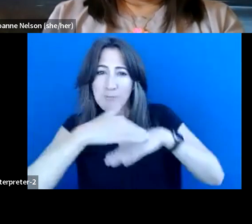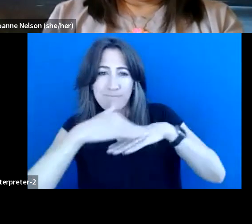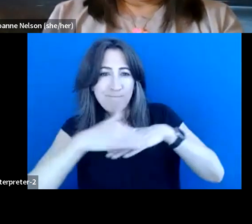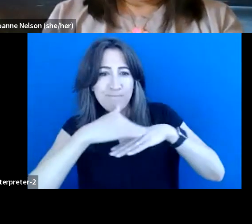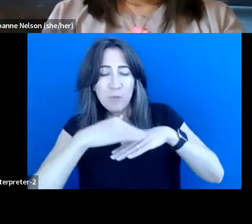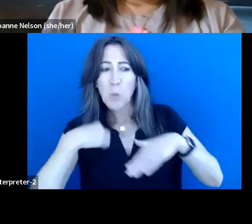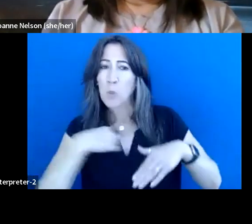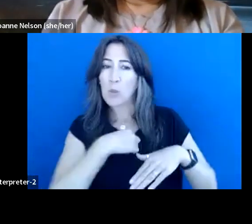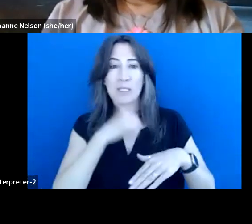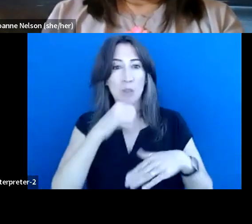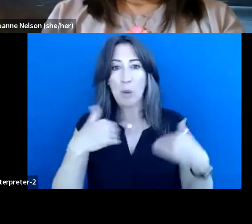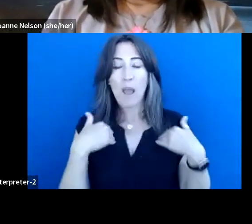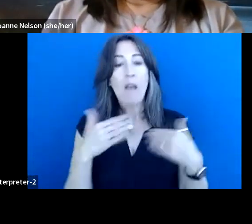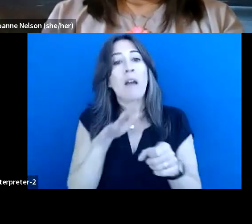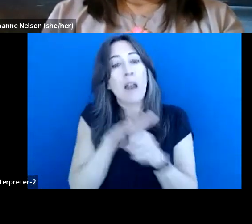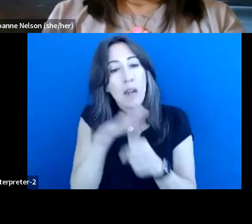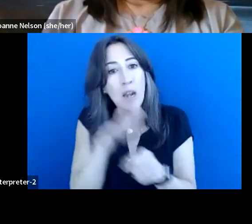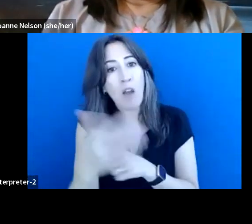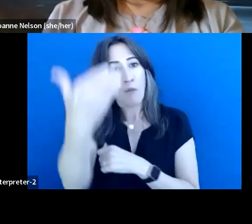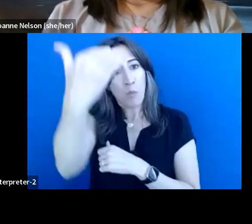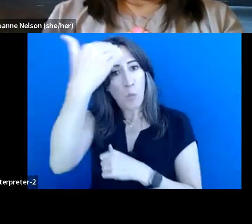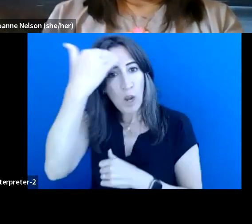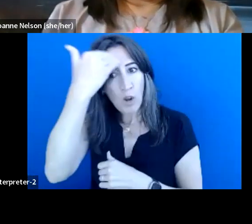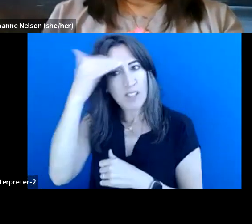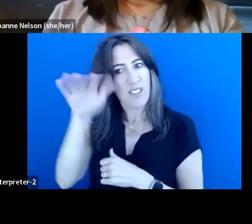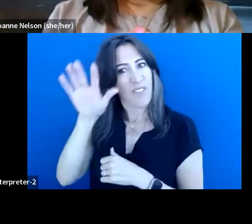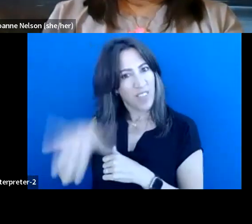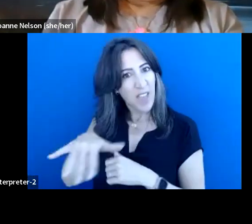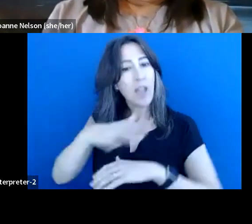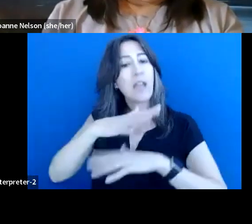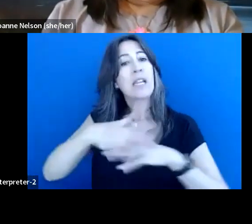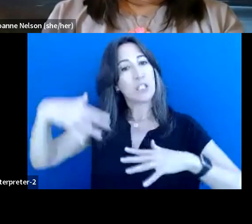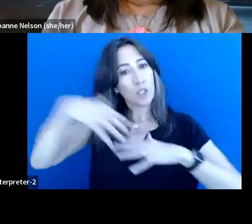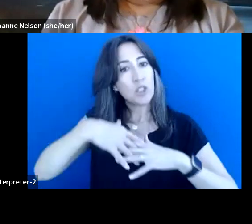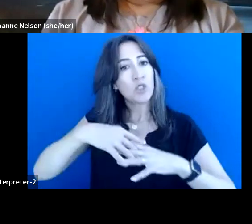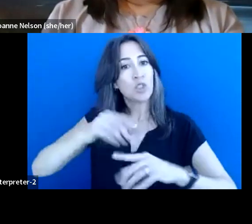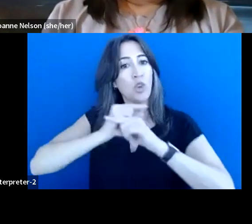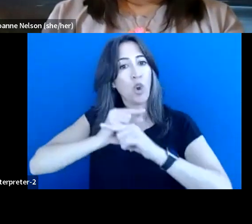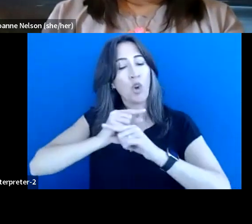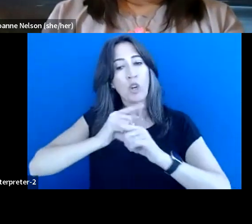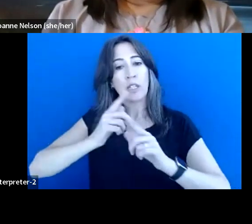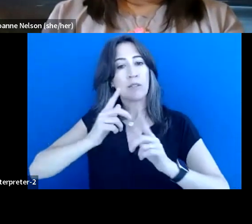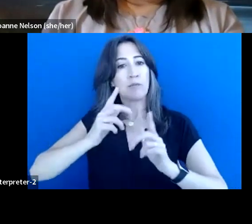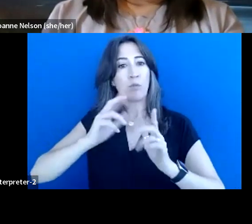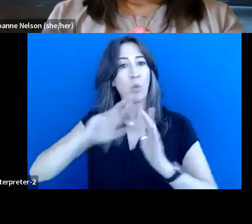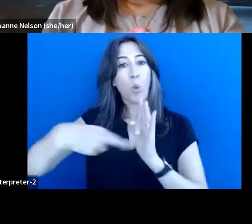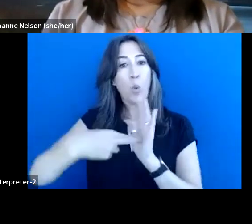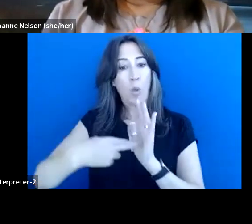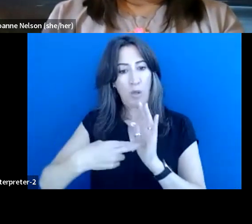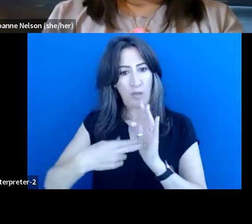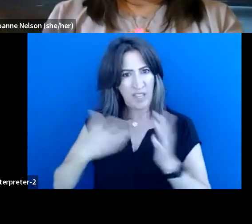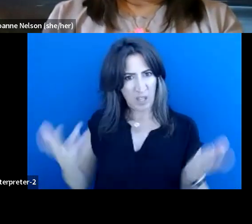uh, awareness of indigenous guardians here in the lower mainland. Like, I'm not sure if there are indigenous guardians,